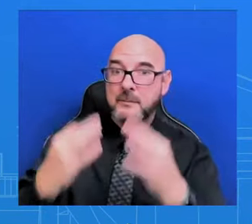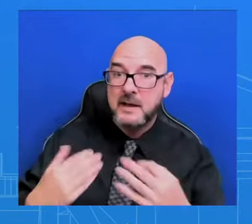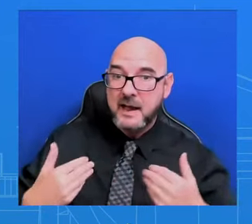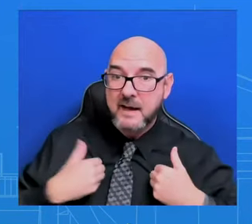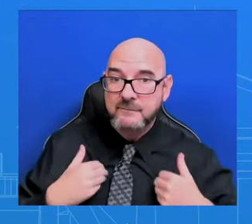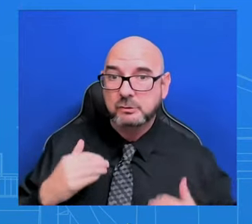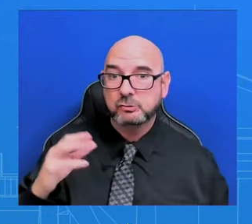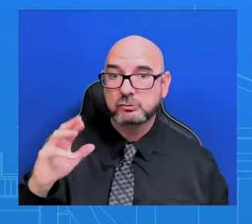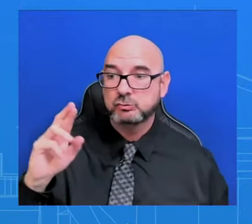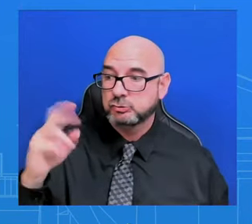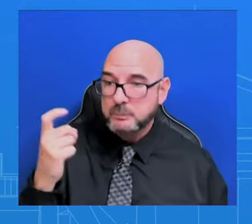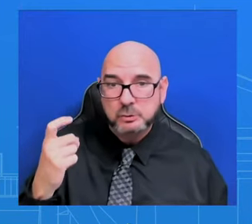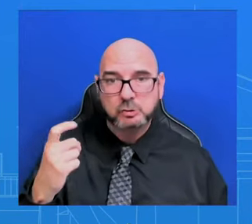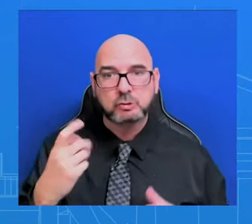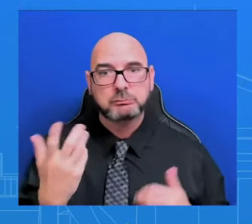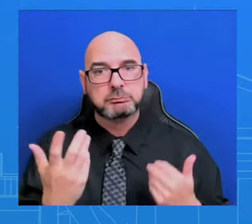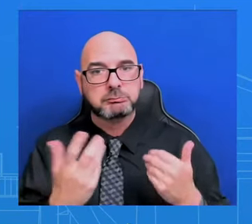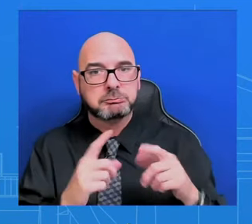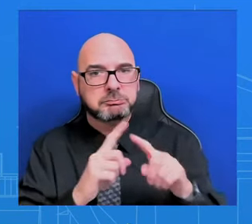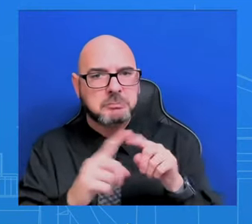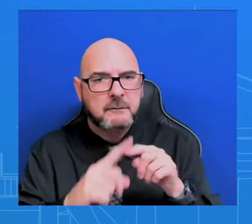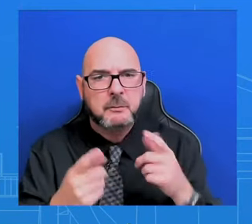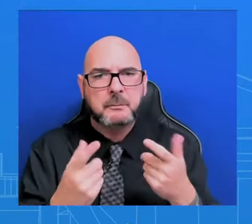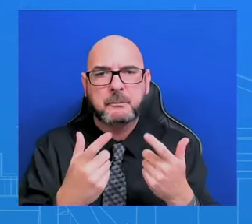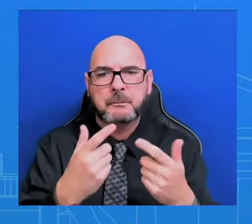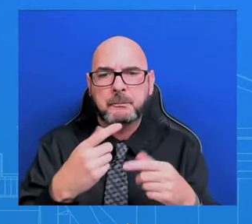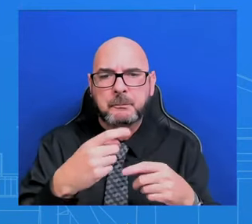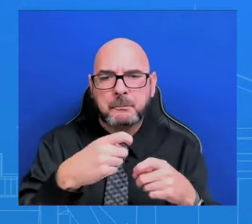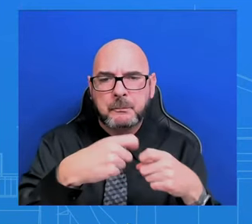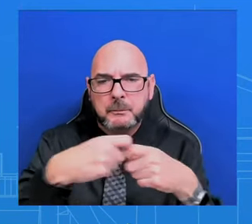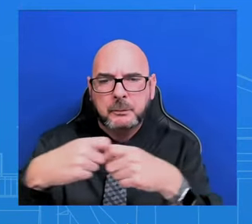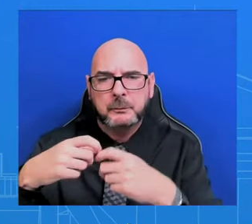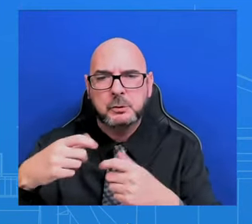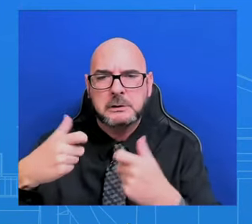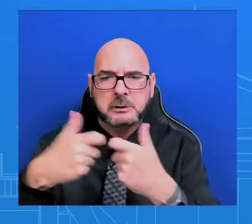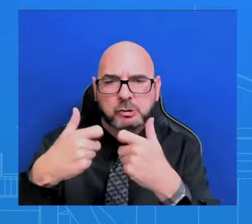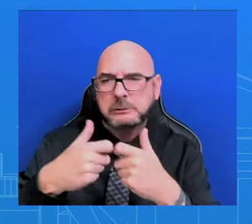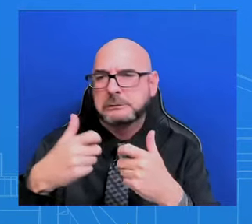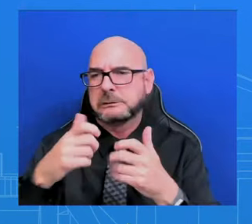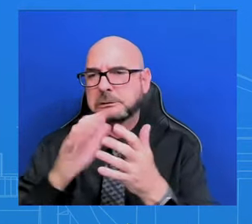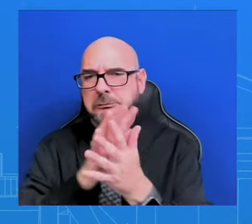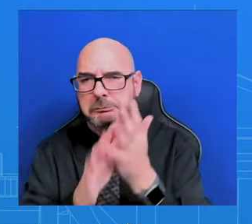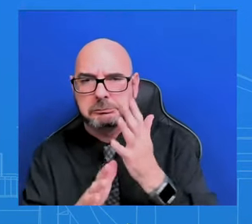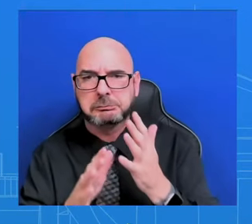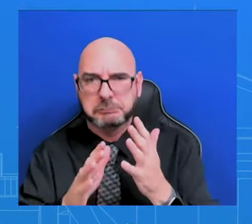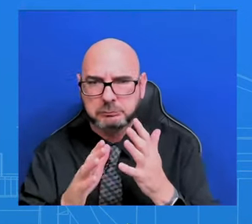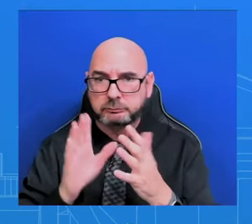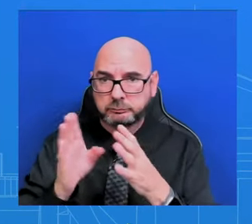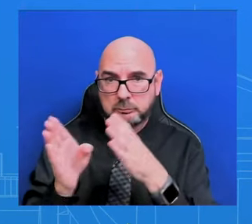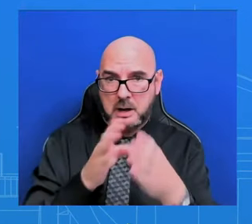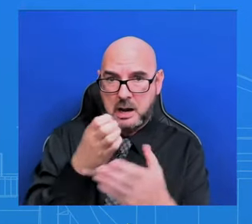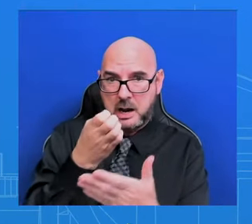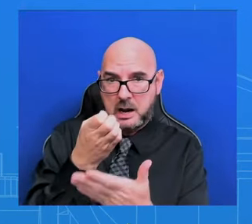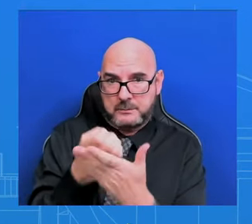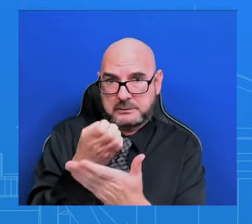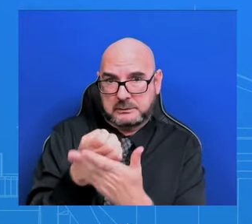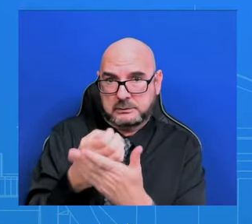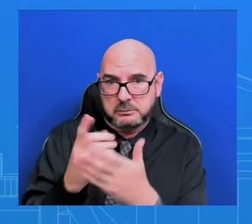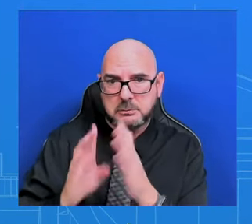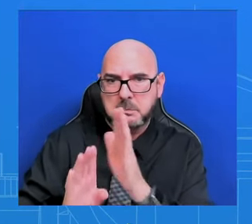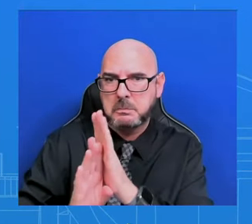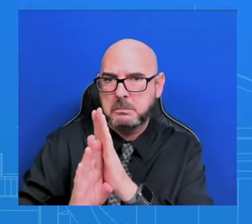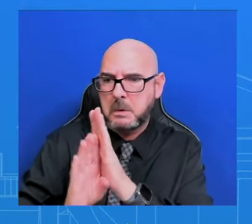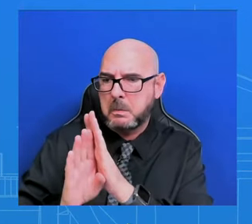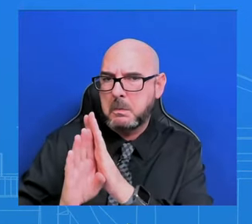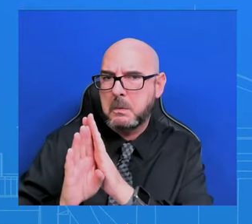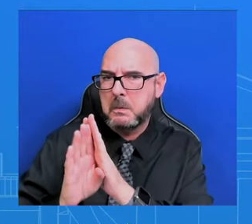This is the heart of President Biden's strategy to grow the economy from the middle out and the bottom up. Now we're seeing consumer